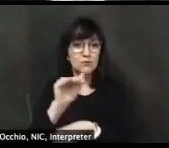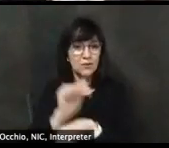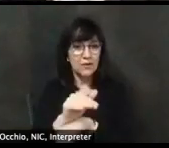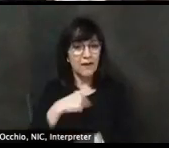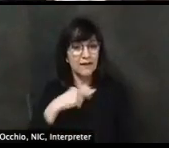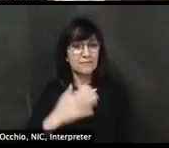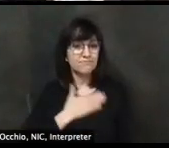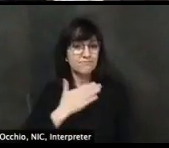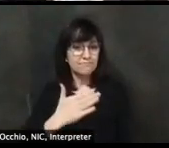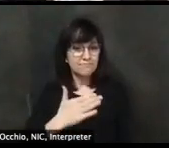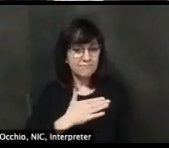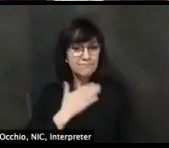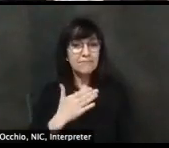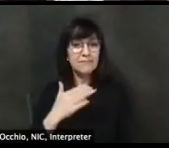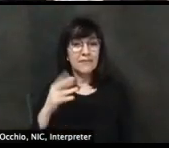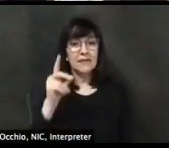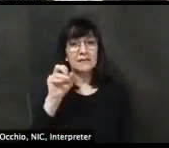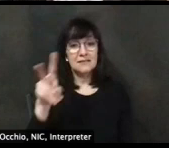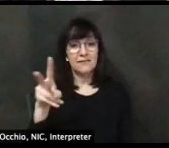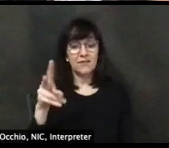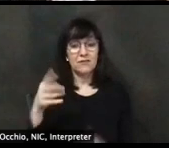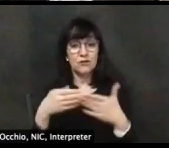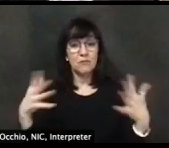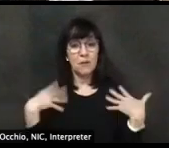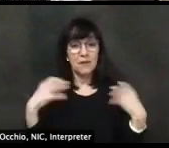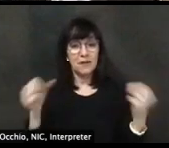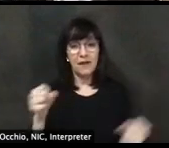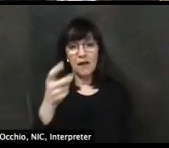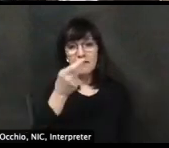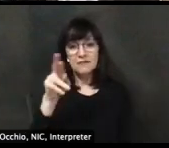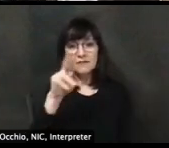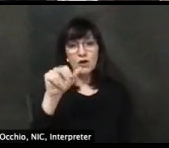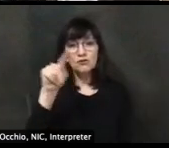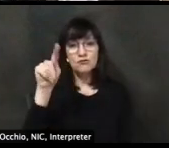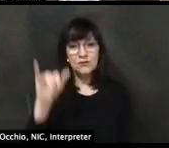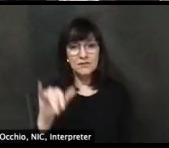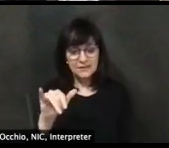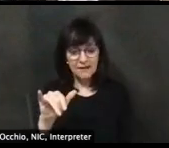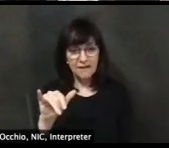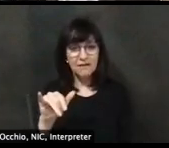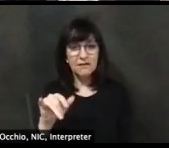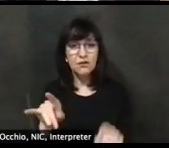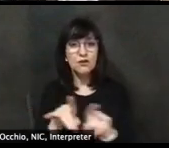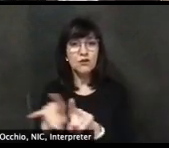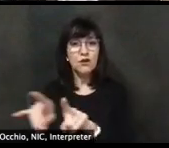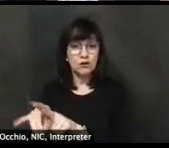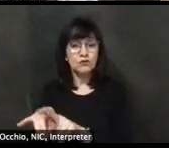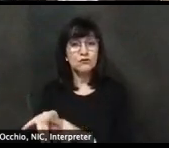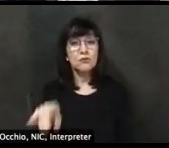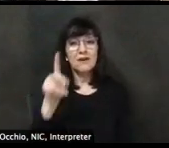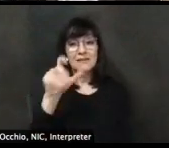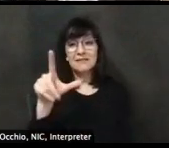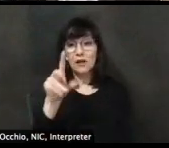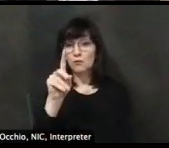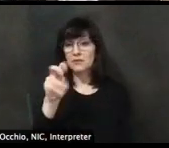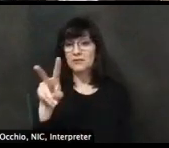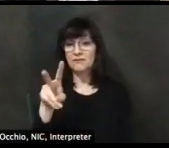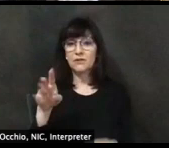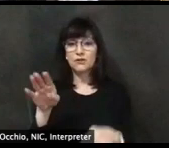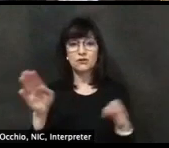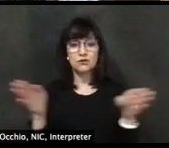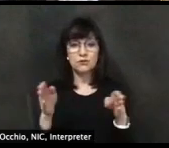of the Division of Public Health, Dr. Carol Rattay, as well as the Director of our Delaware Division of Small Business, Damian DiStefano.